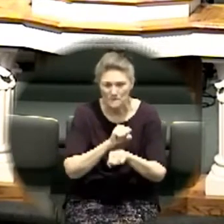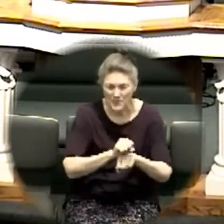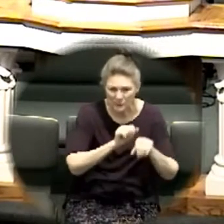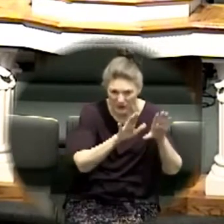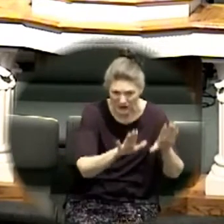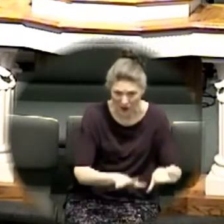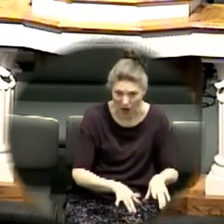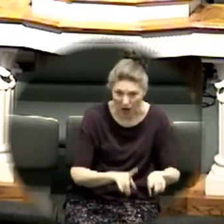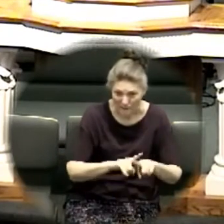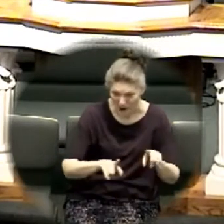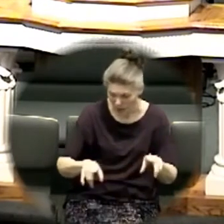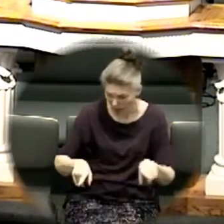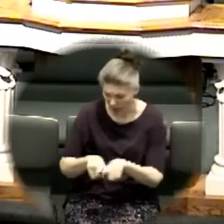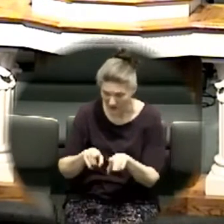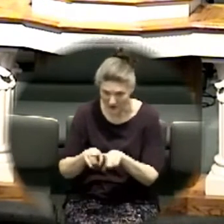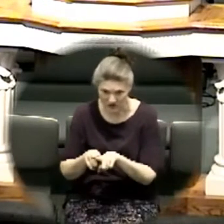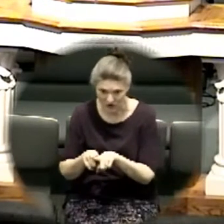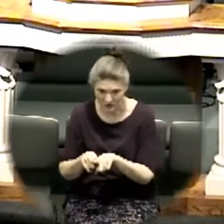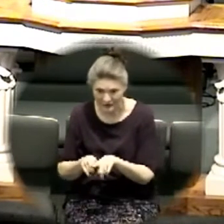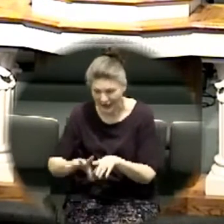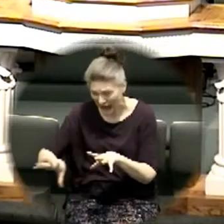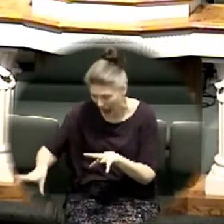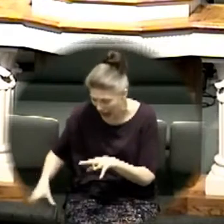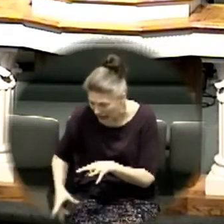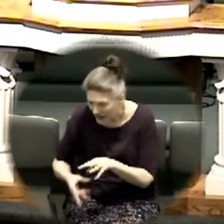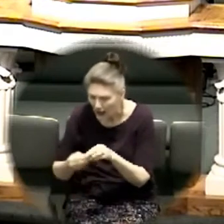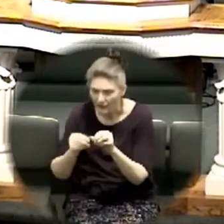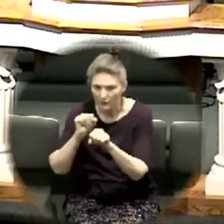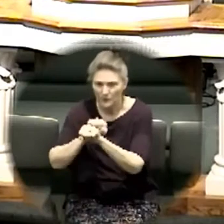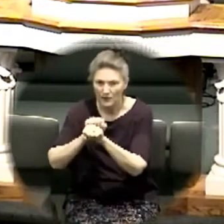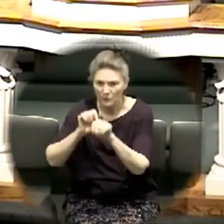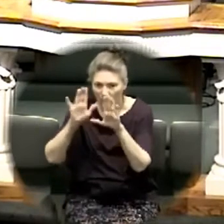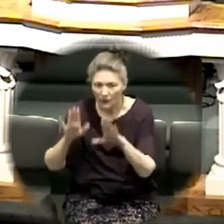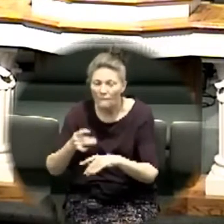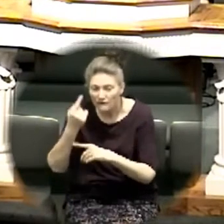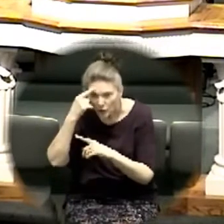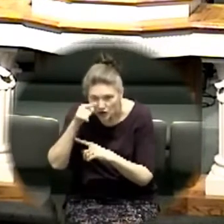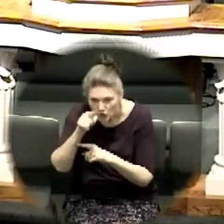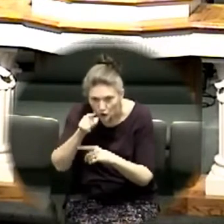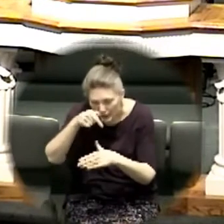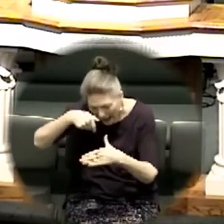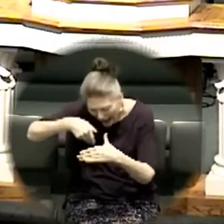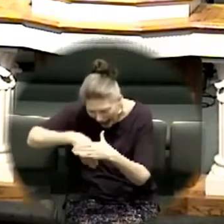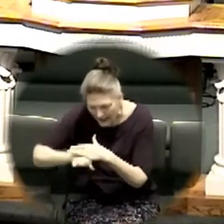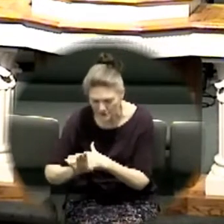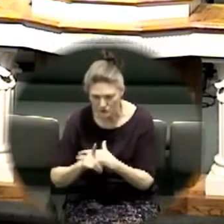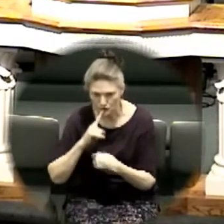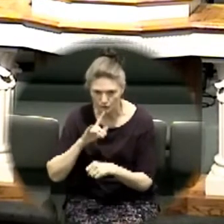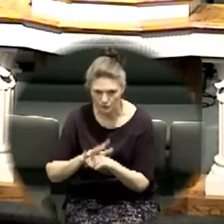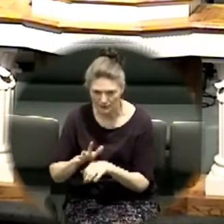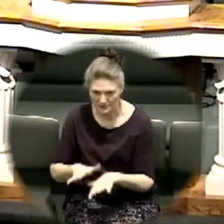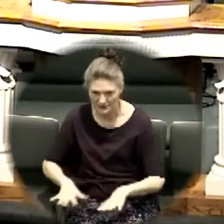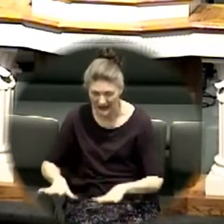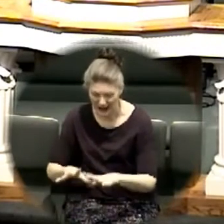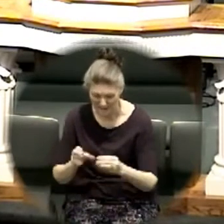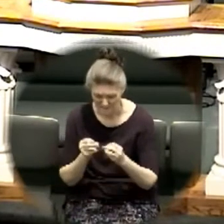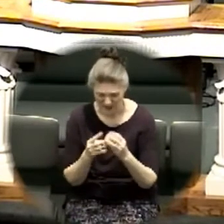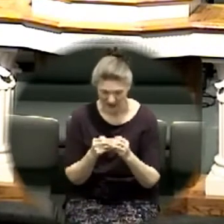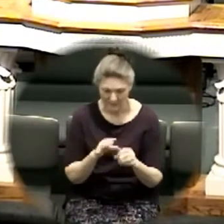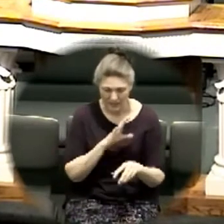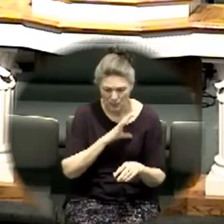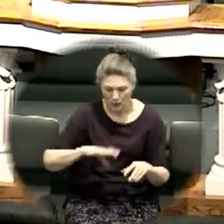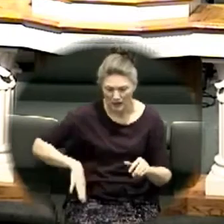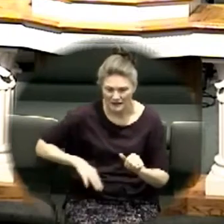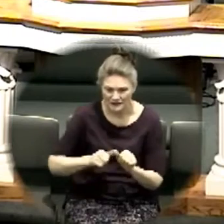Egypt but it will also take another one to get you into the promised land many christians today